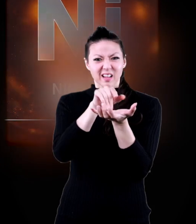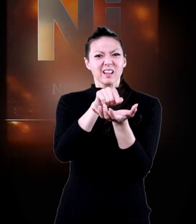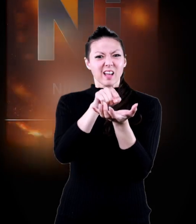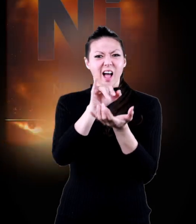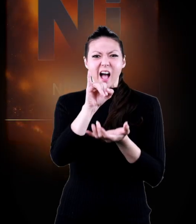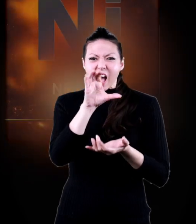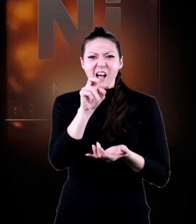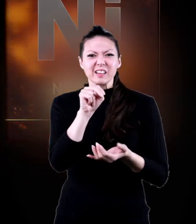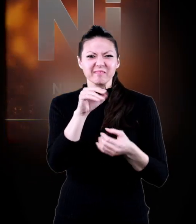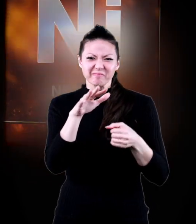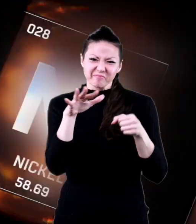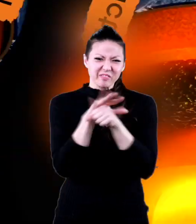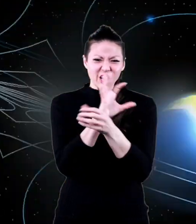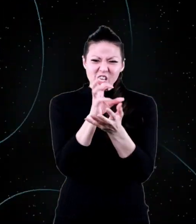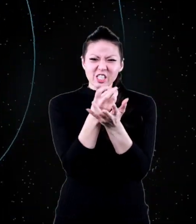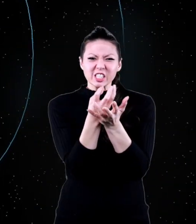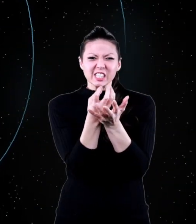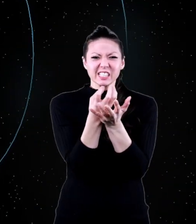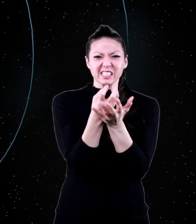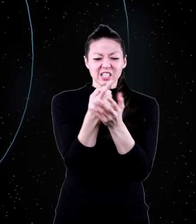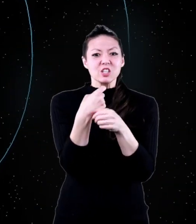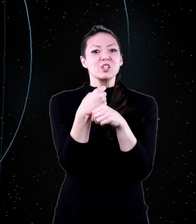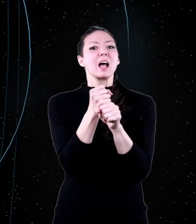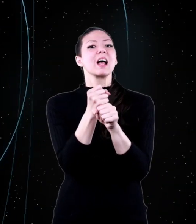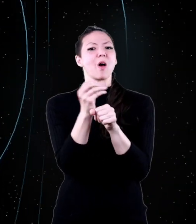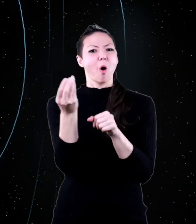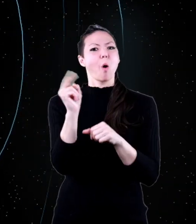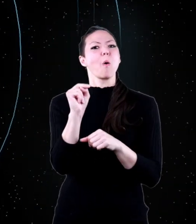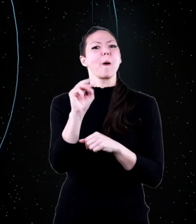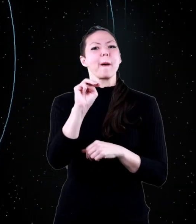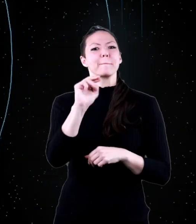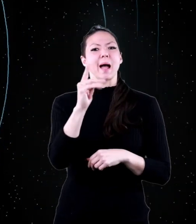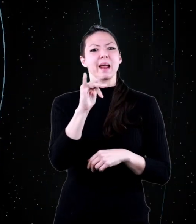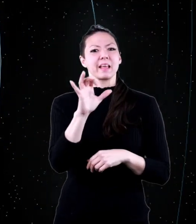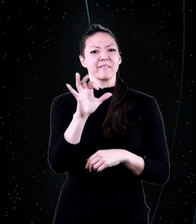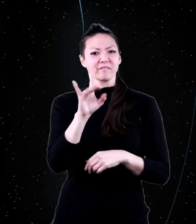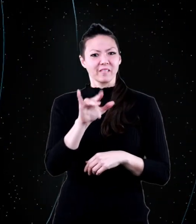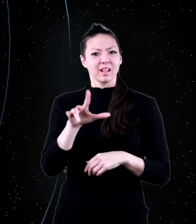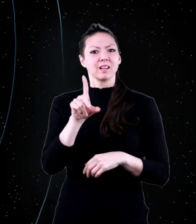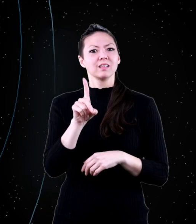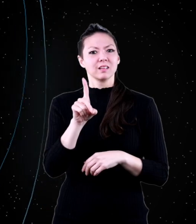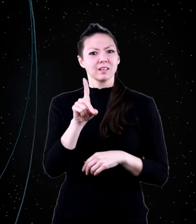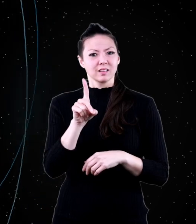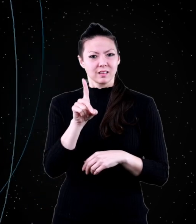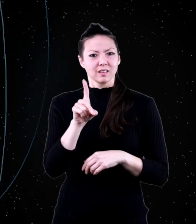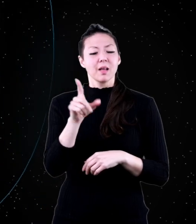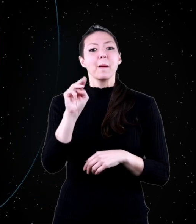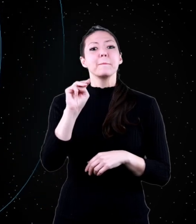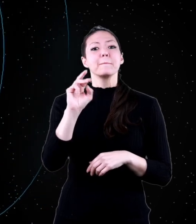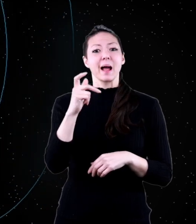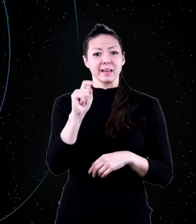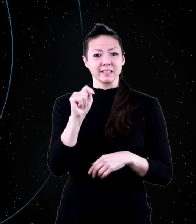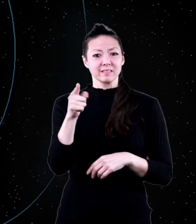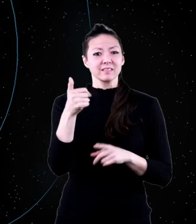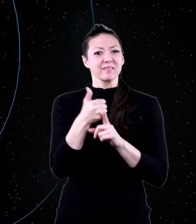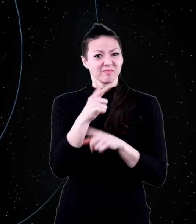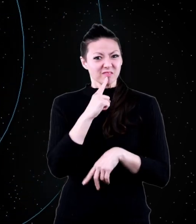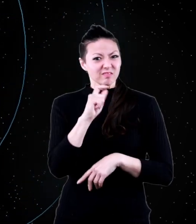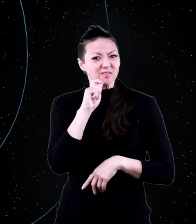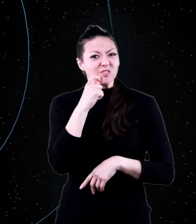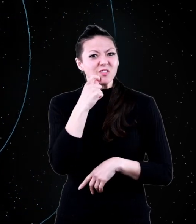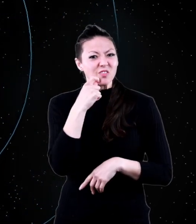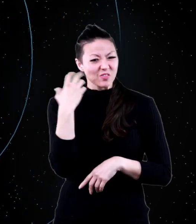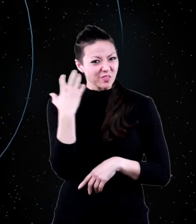and nickel, so it creates its own magnetic field. Wow, magnets are pretty